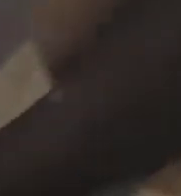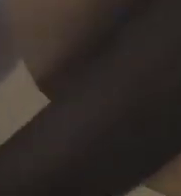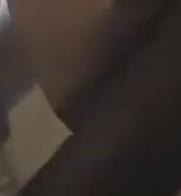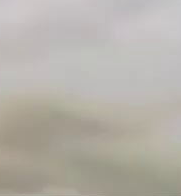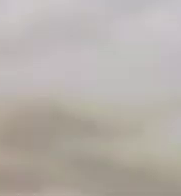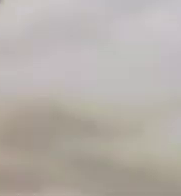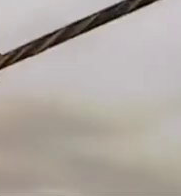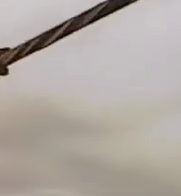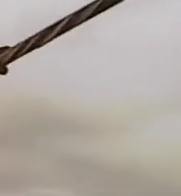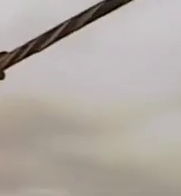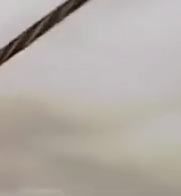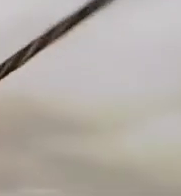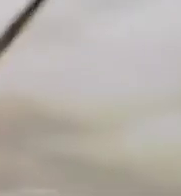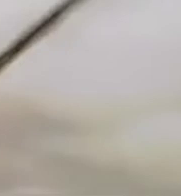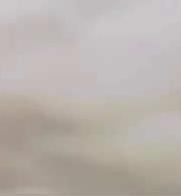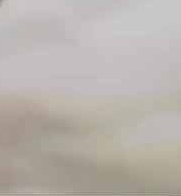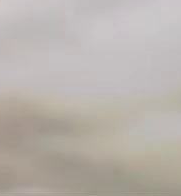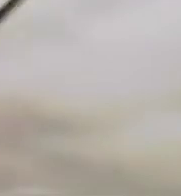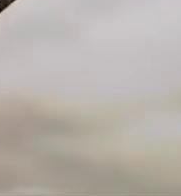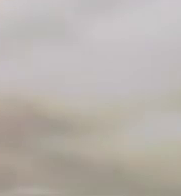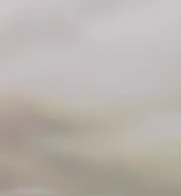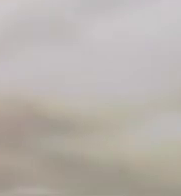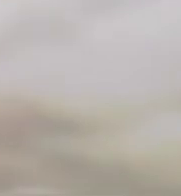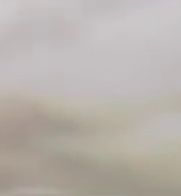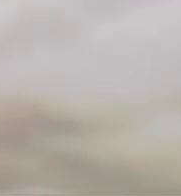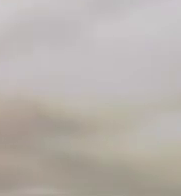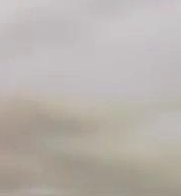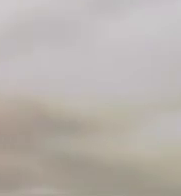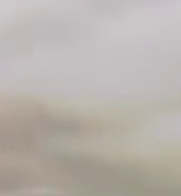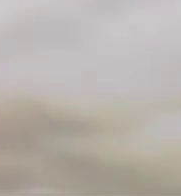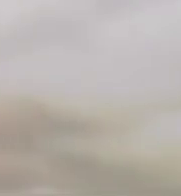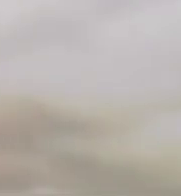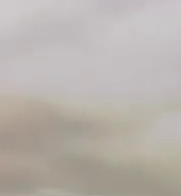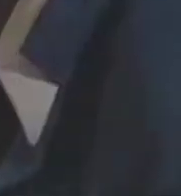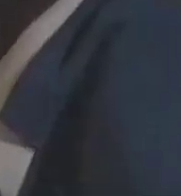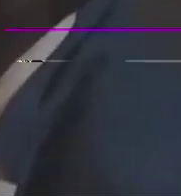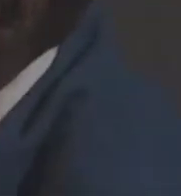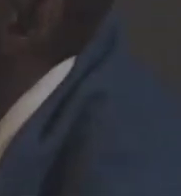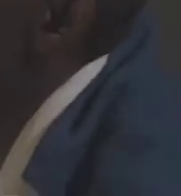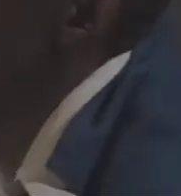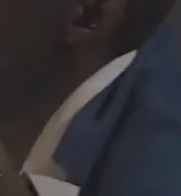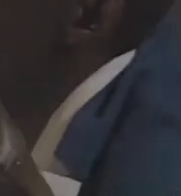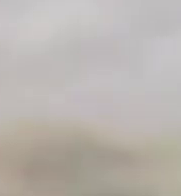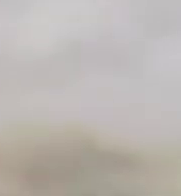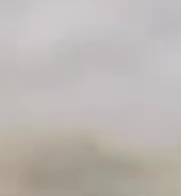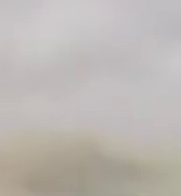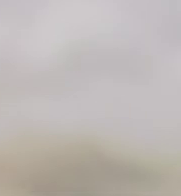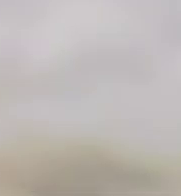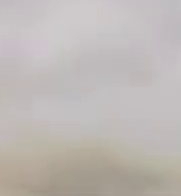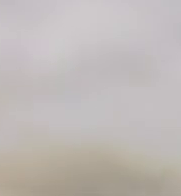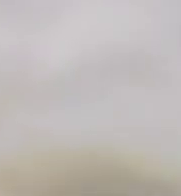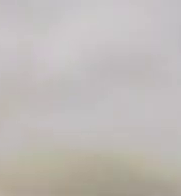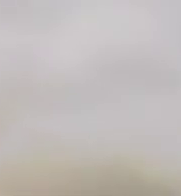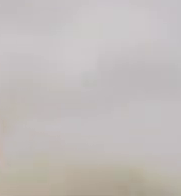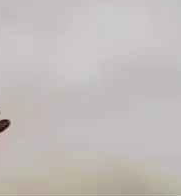You're waiting for your name to be called Your body